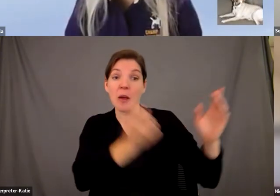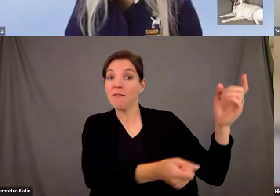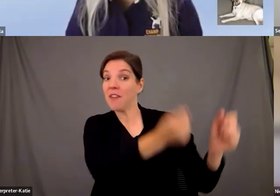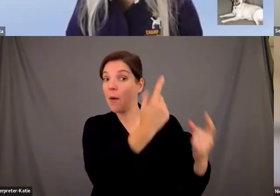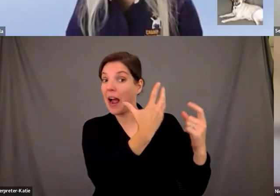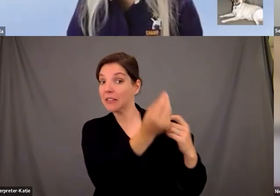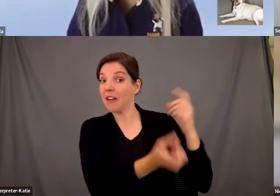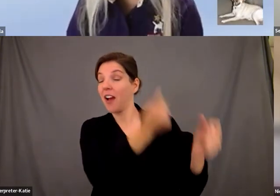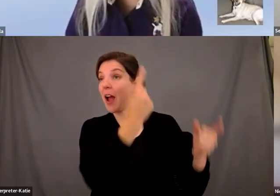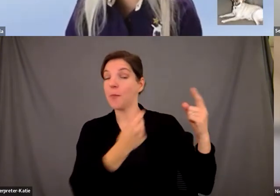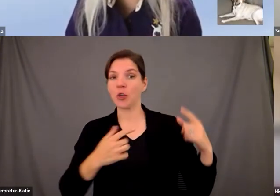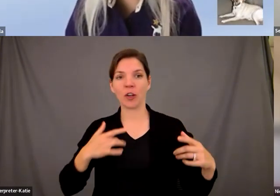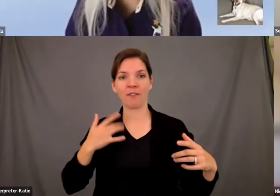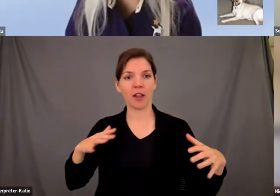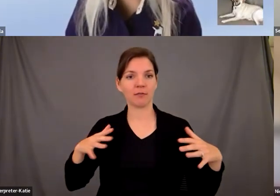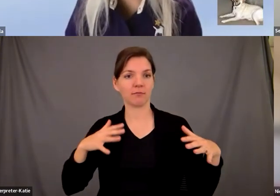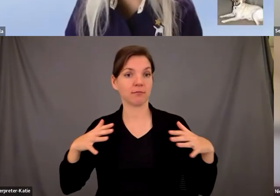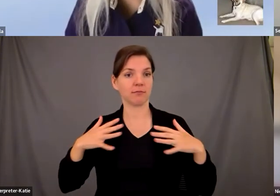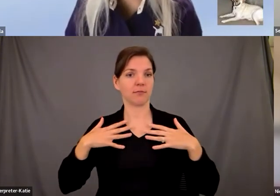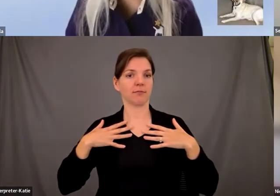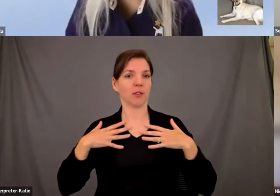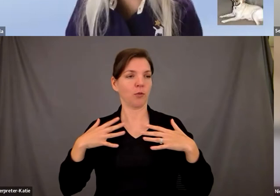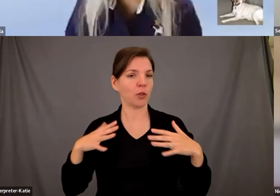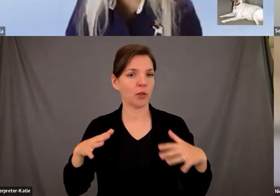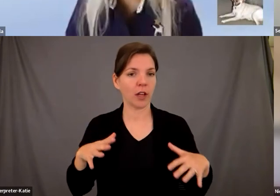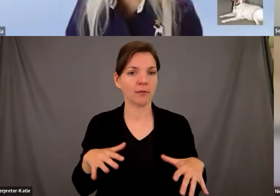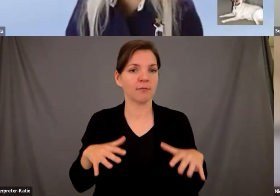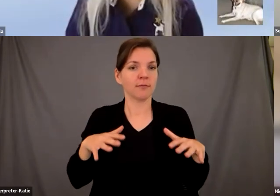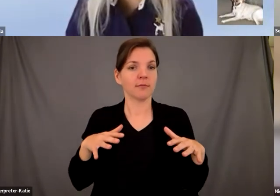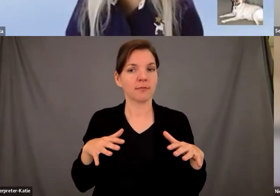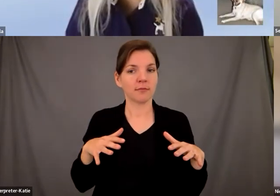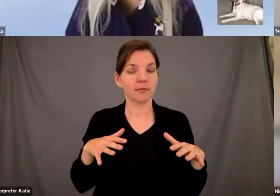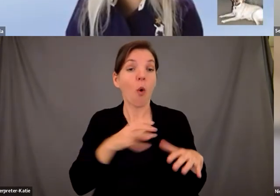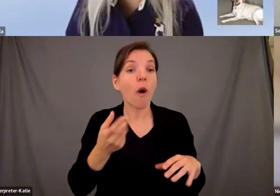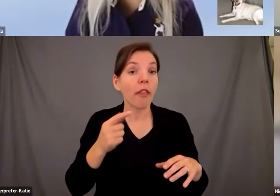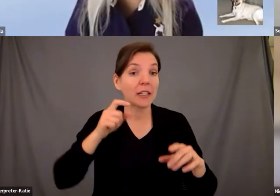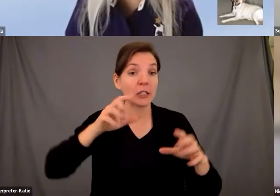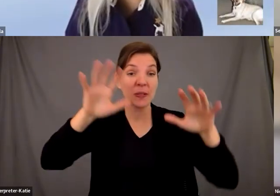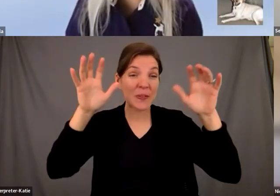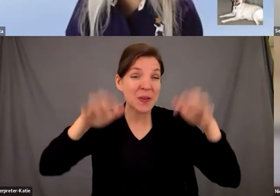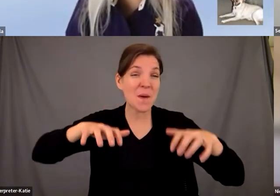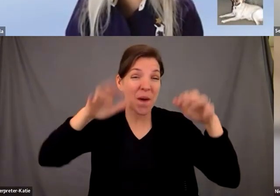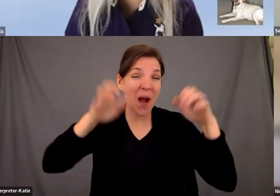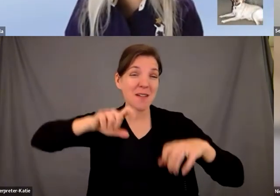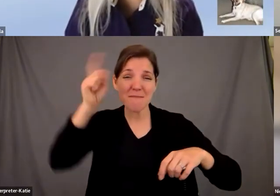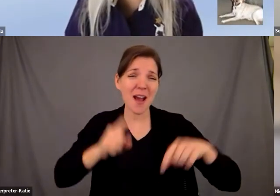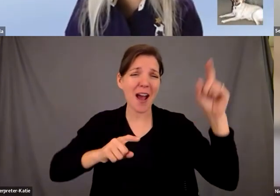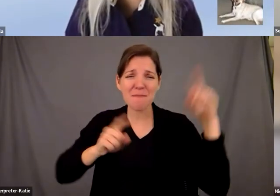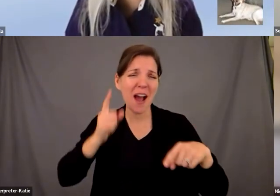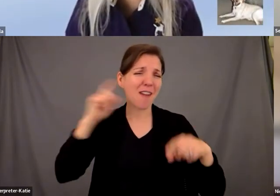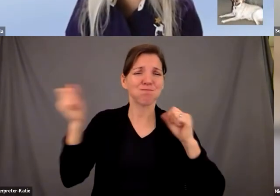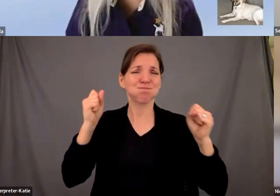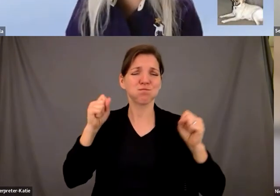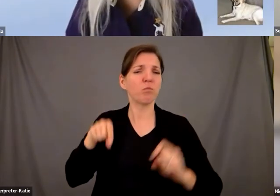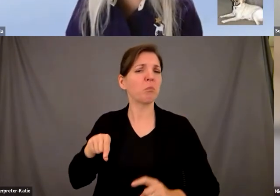house like by my apartment because i'm pretty high up um and we sat through thunderstorms so in those environmental things like